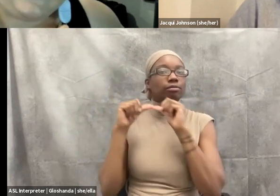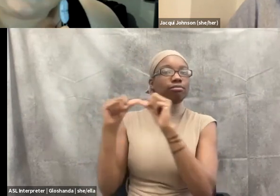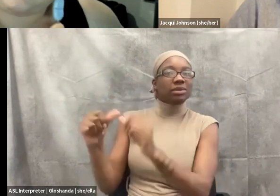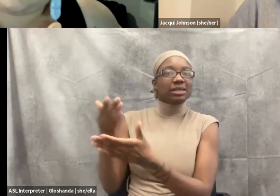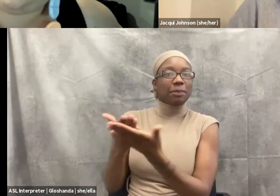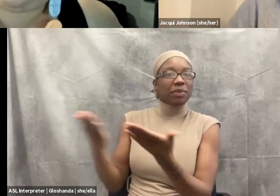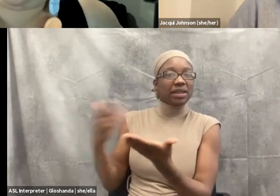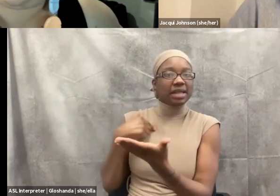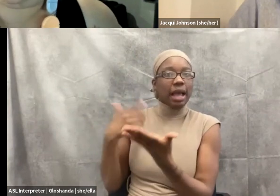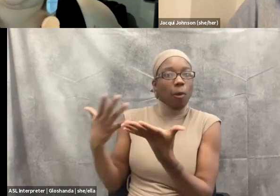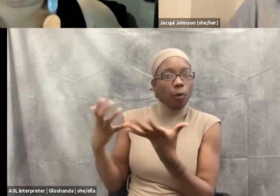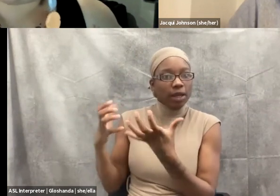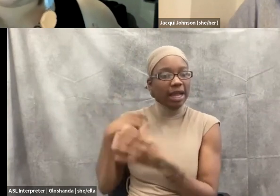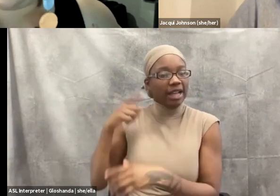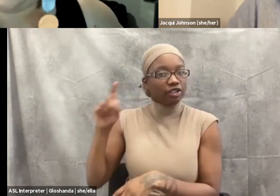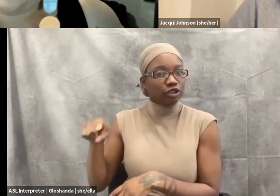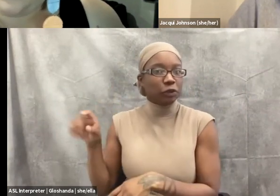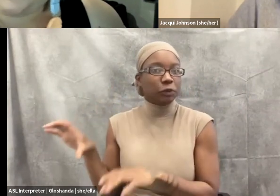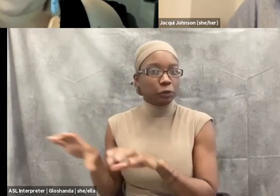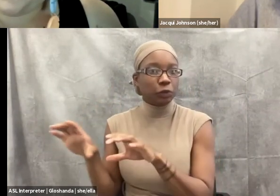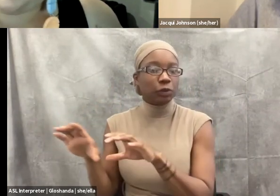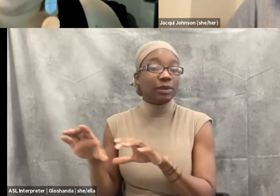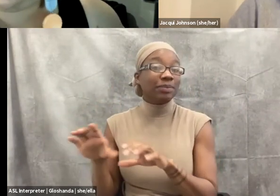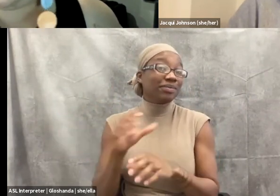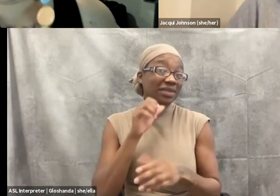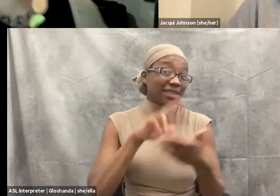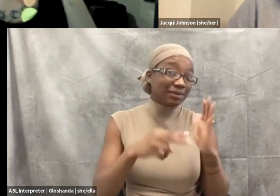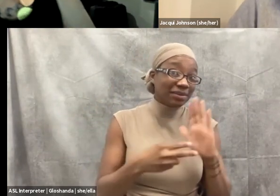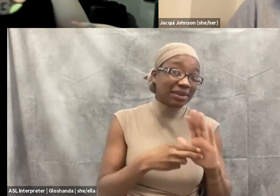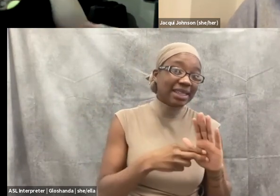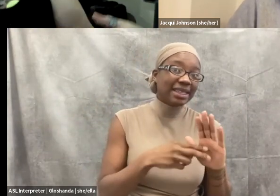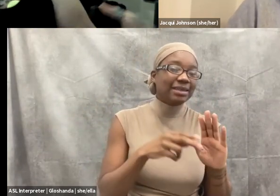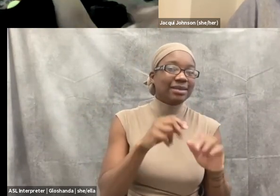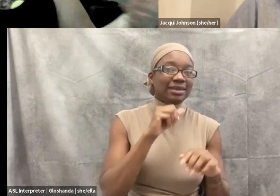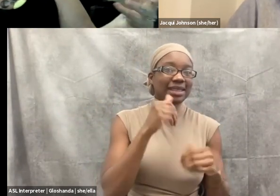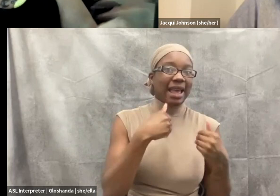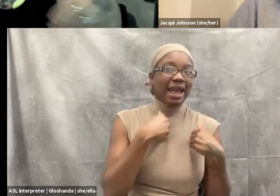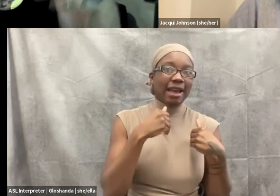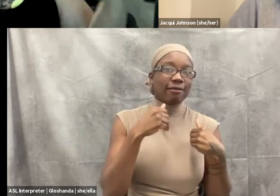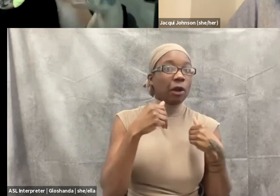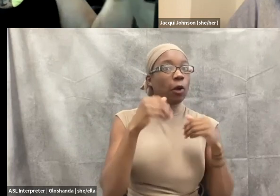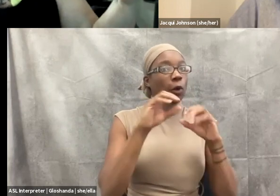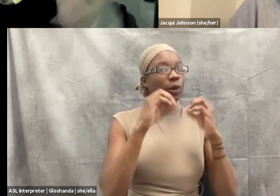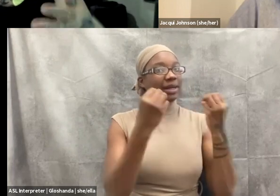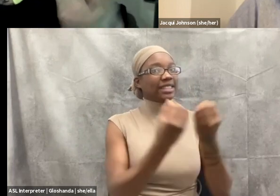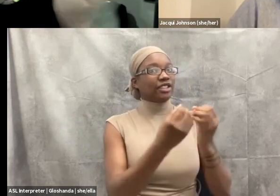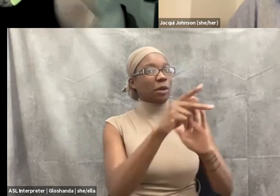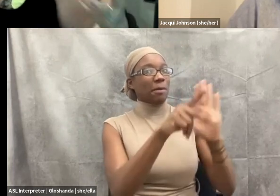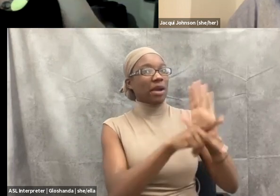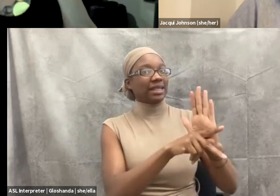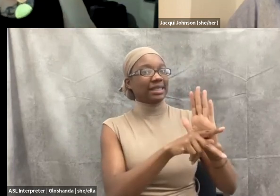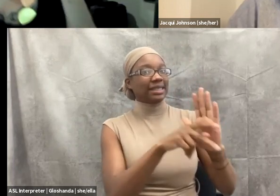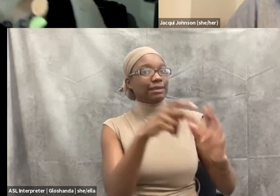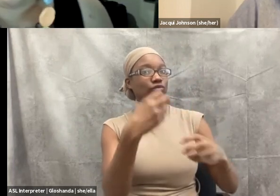policies that I think are problematic because there are, but that keeps me from feeling like I have to uphold like